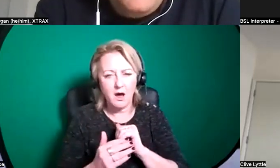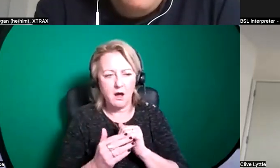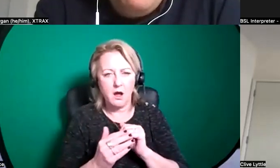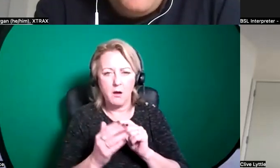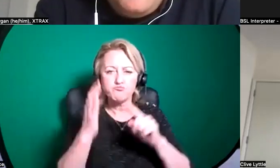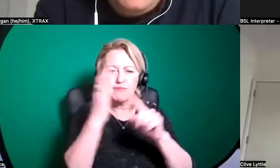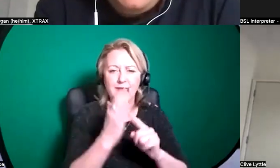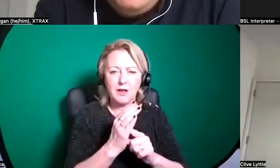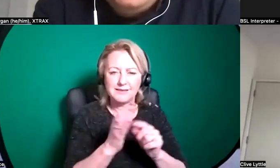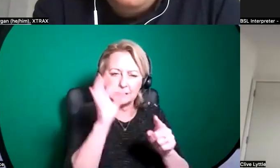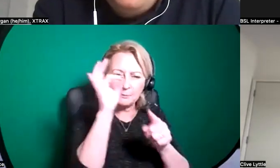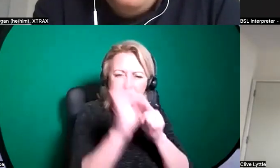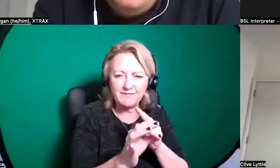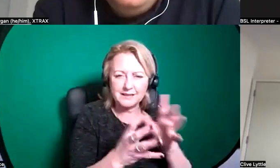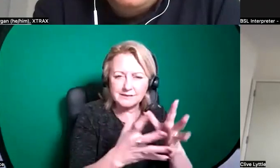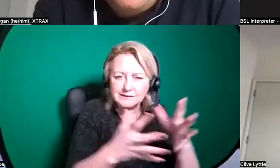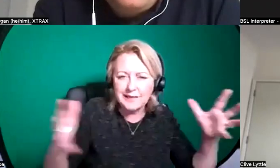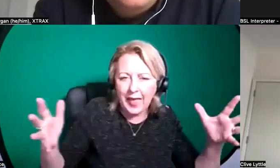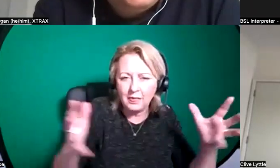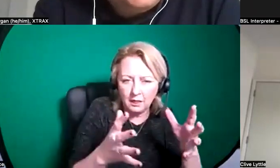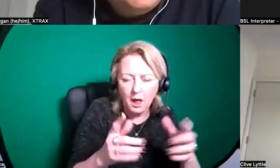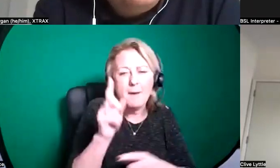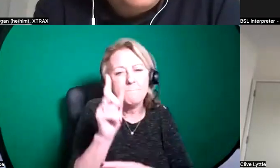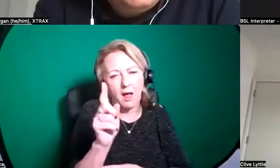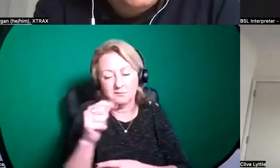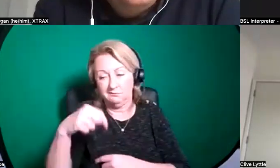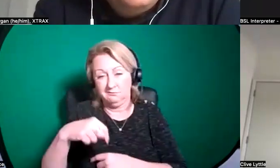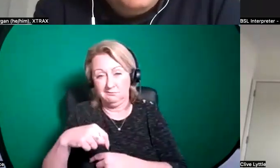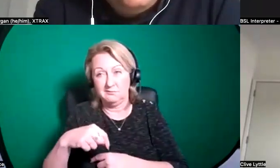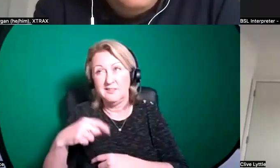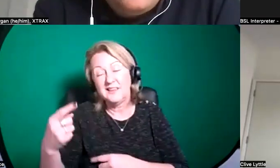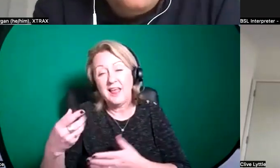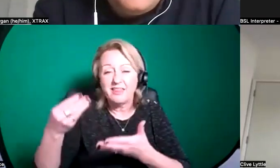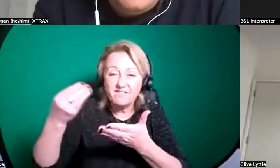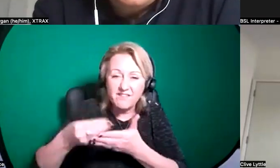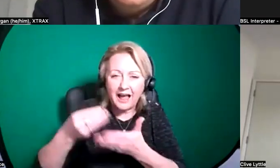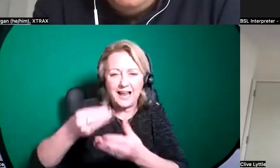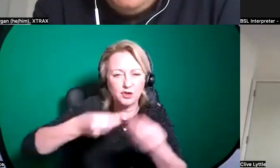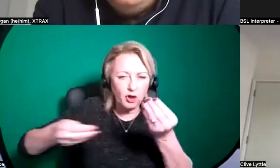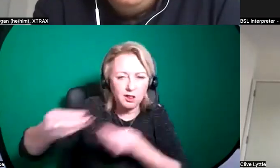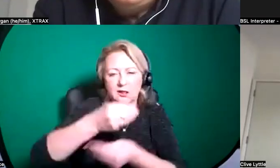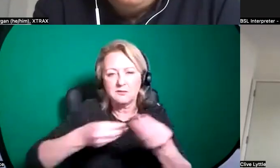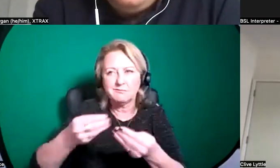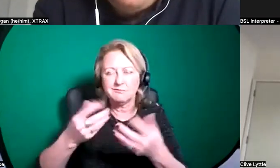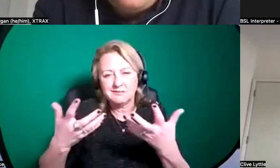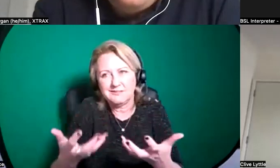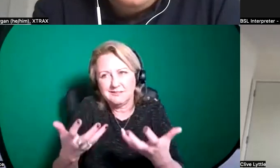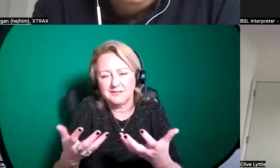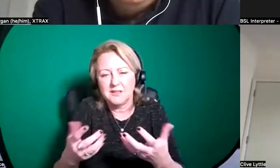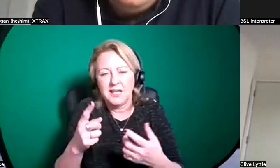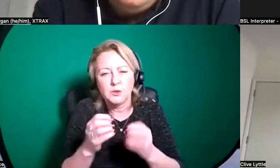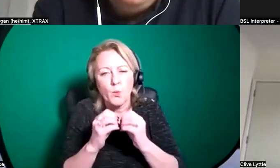um but i think at the moment in the current uh financial and economic context um it's very